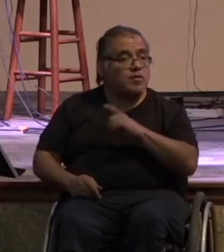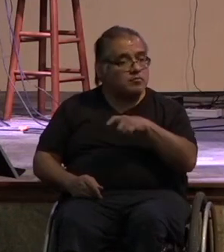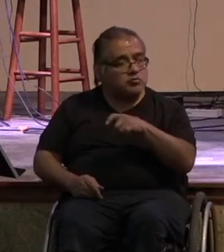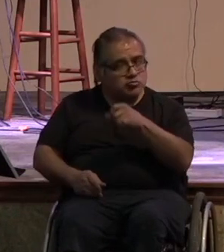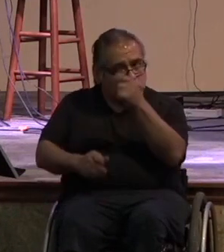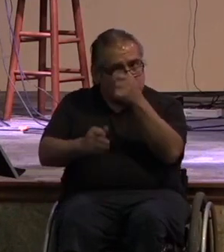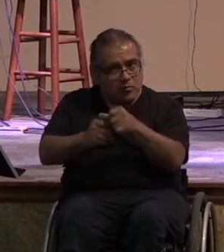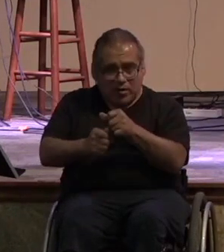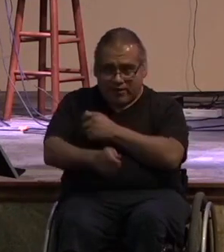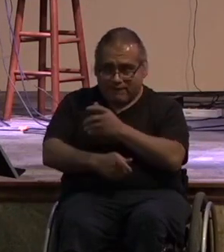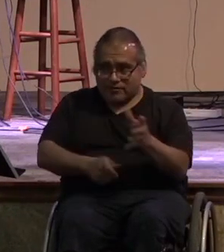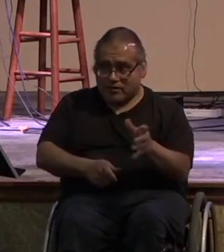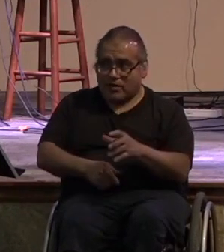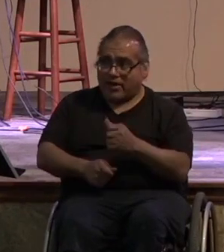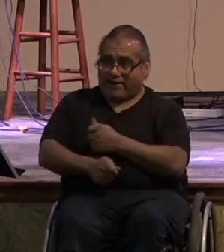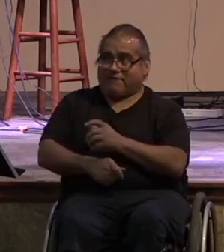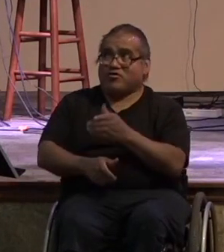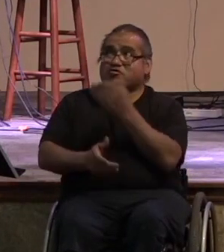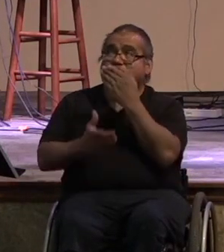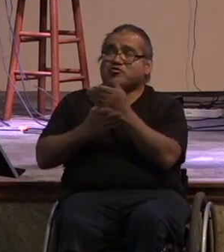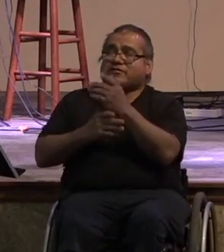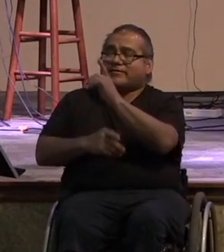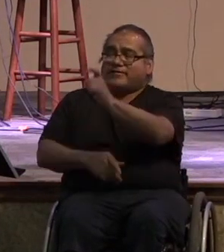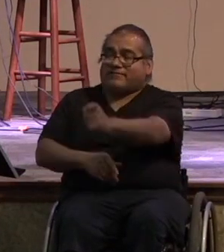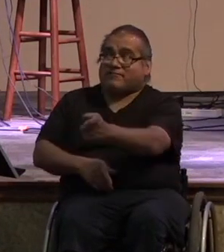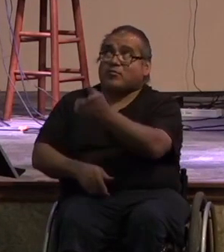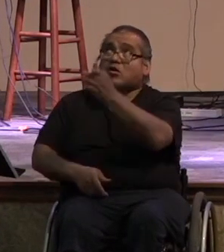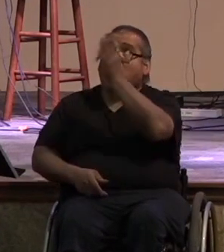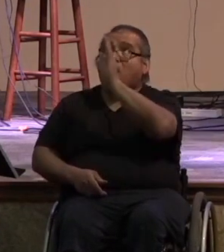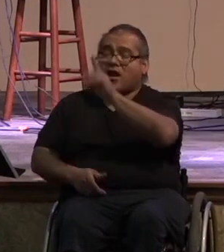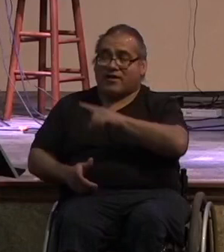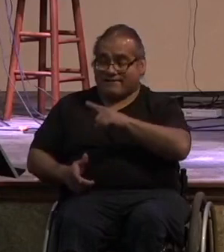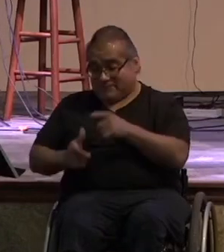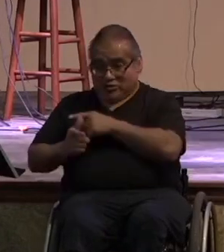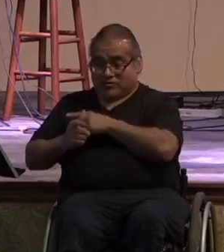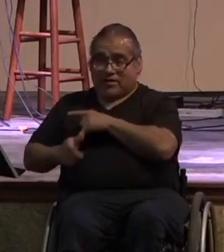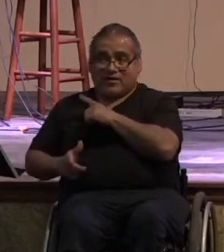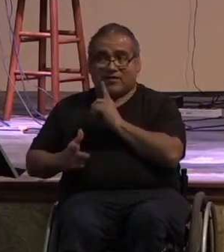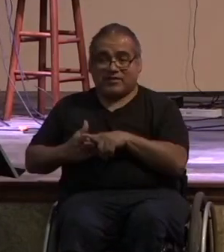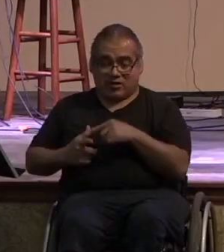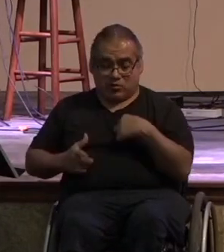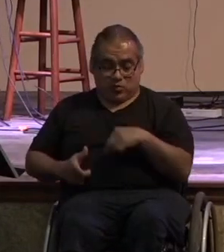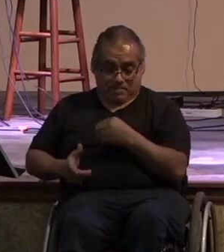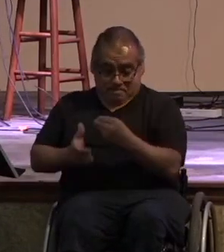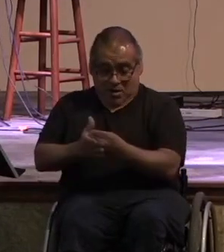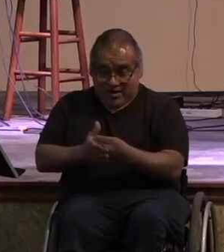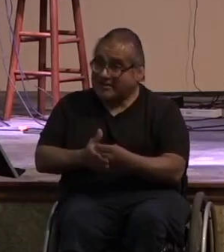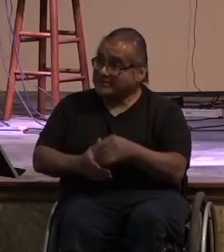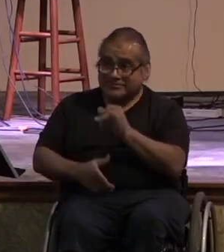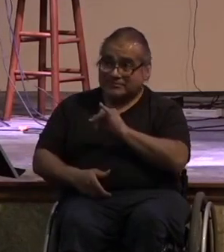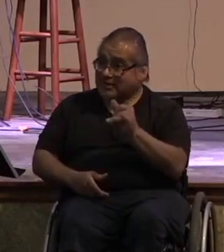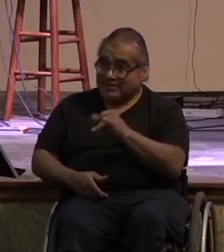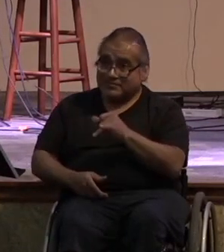that every good thing every good gift we have is from god and if we remember that then we must view our money as that as well